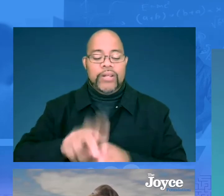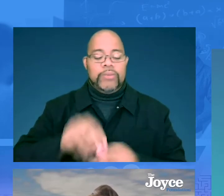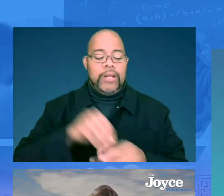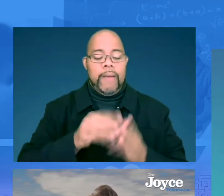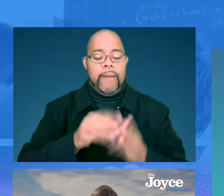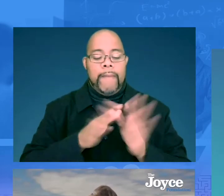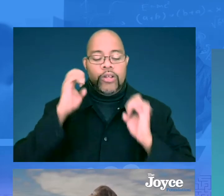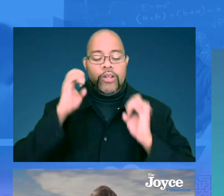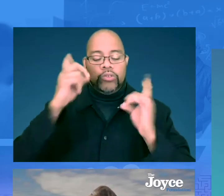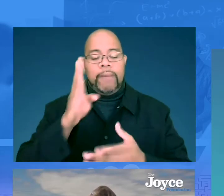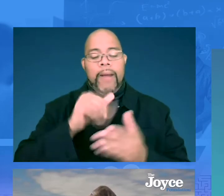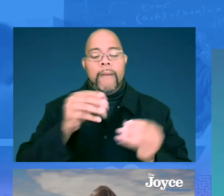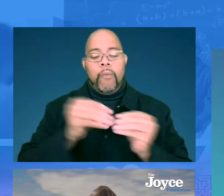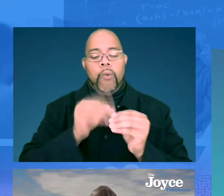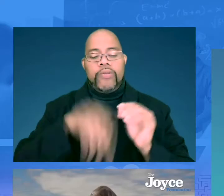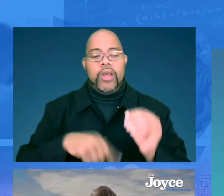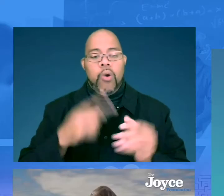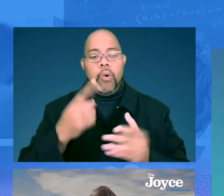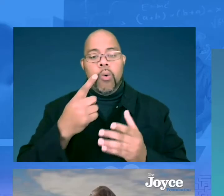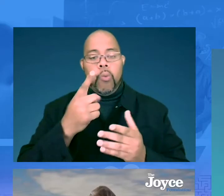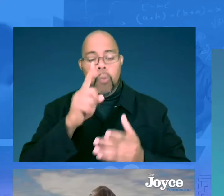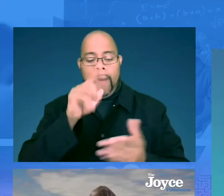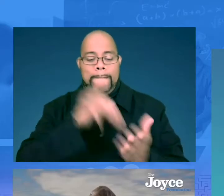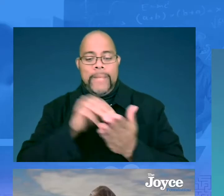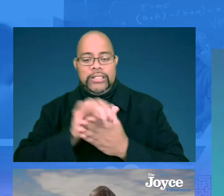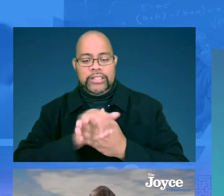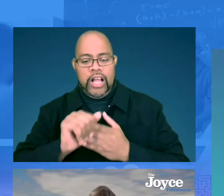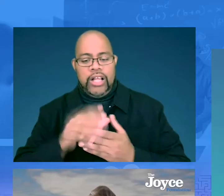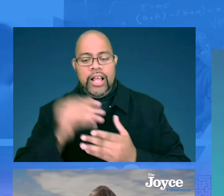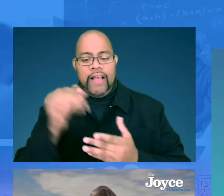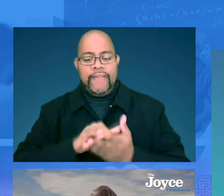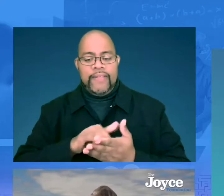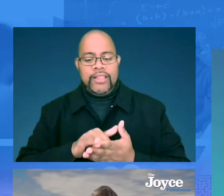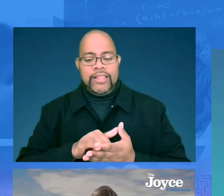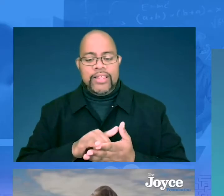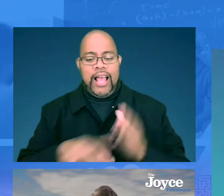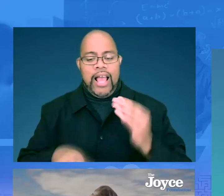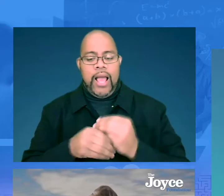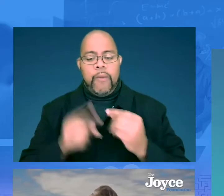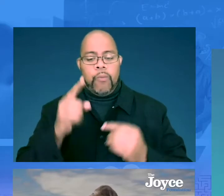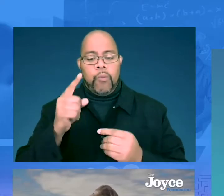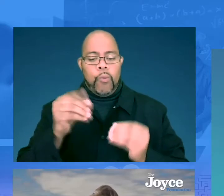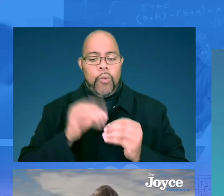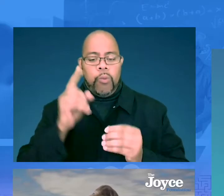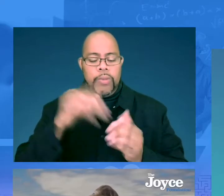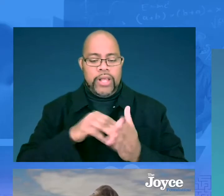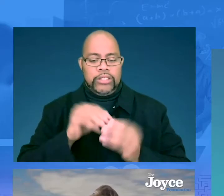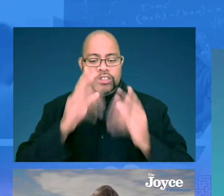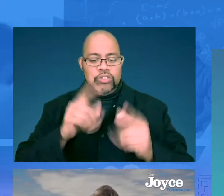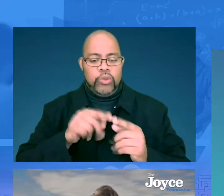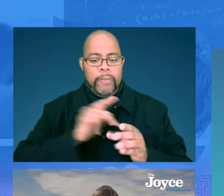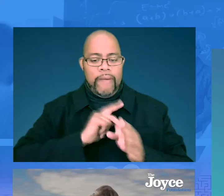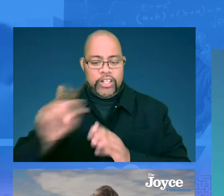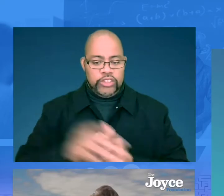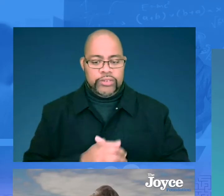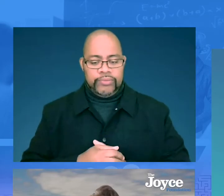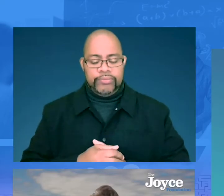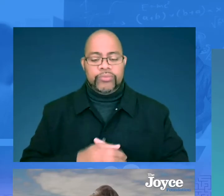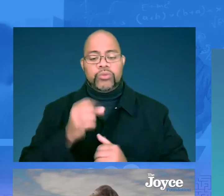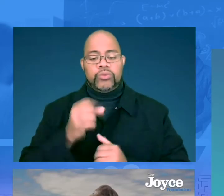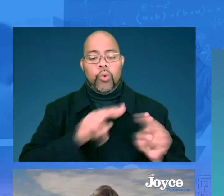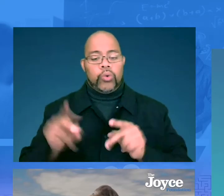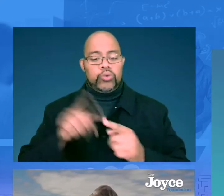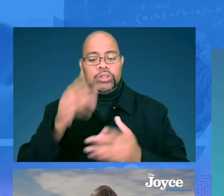investment in public education by more than $1 billion. And our districts have added more than 5,000 teachers to the